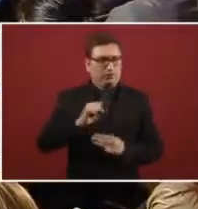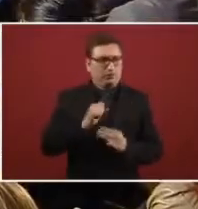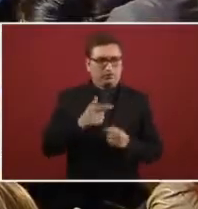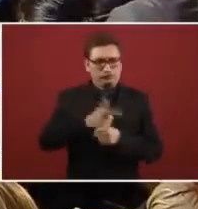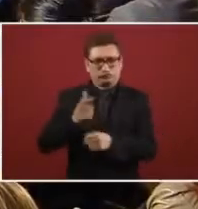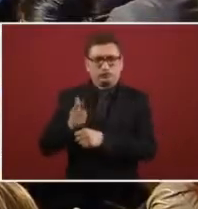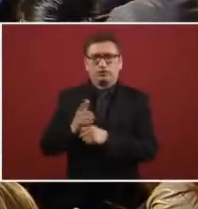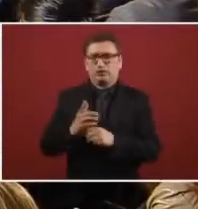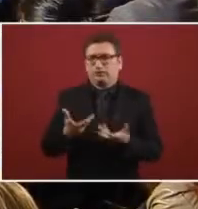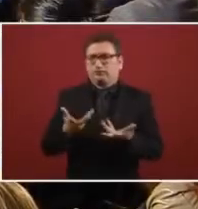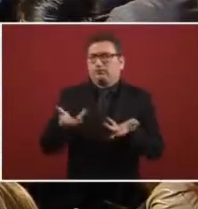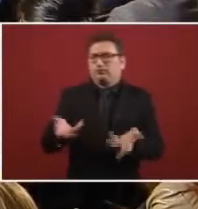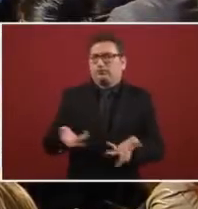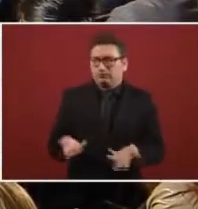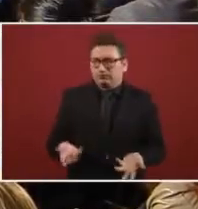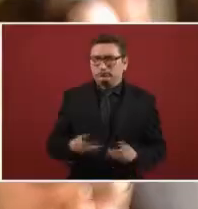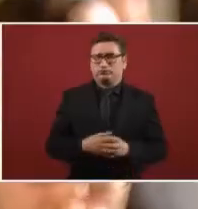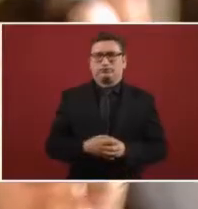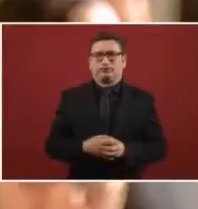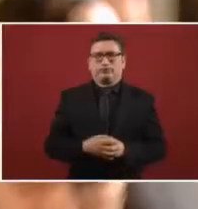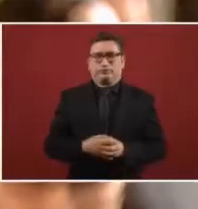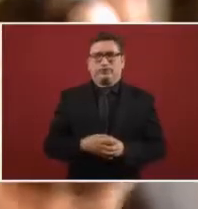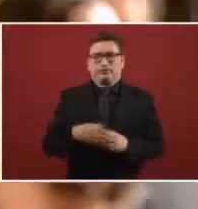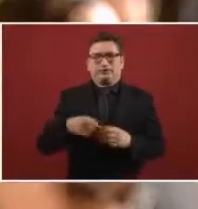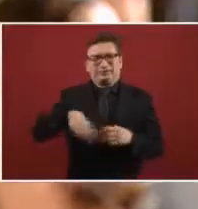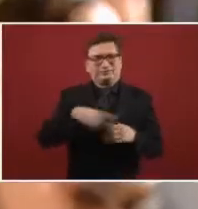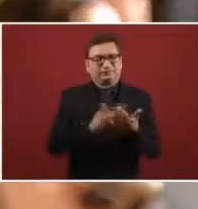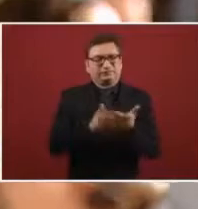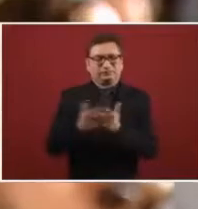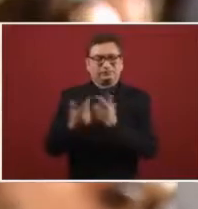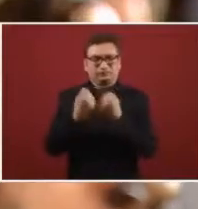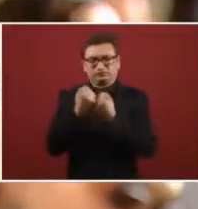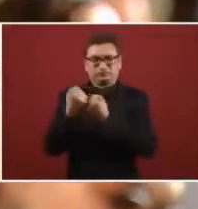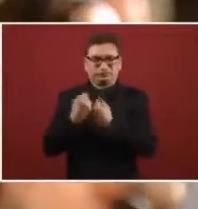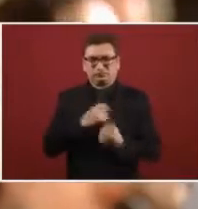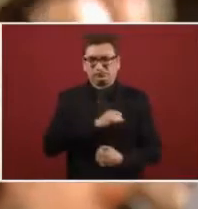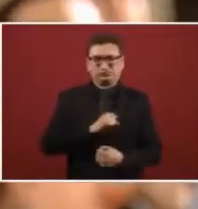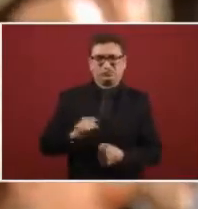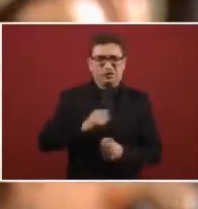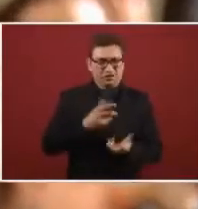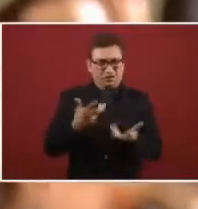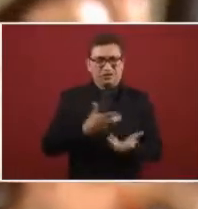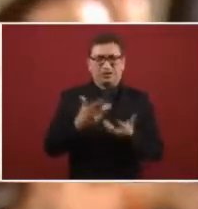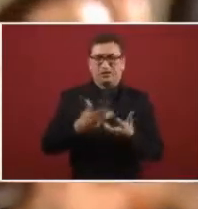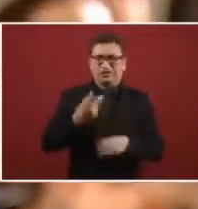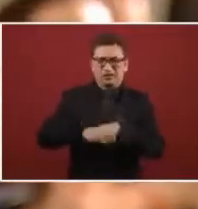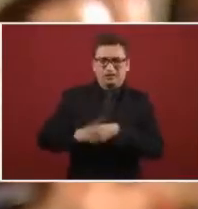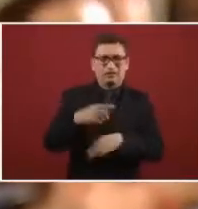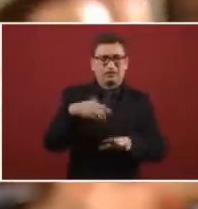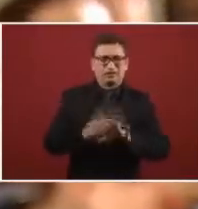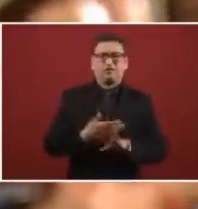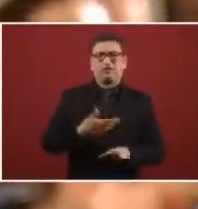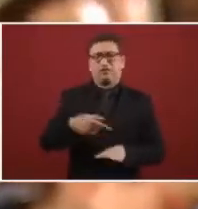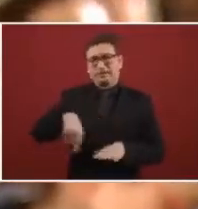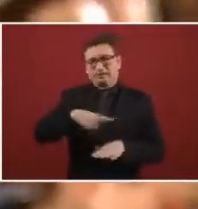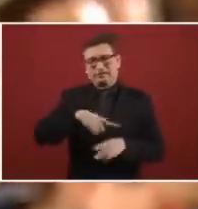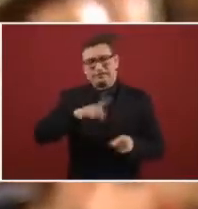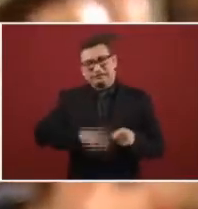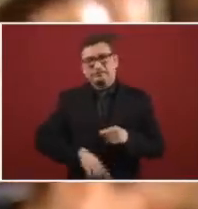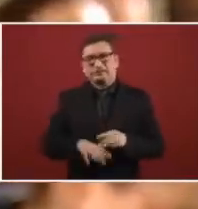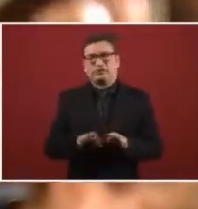operating there. And what are we doing so they can break up these gangs and these crimes?